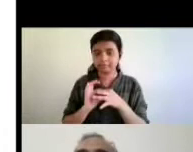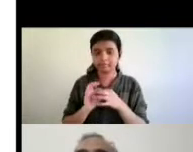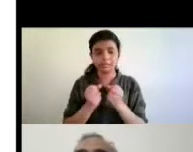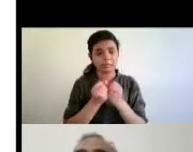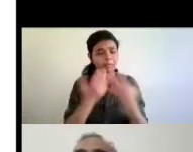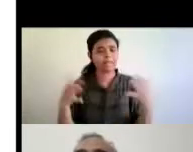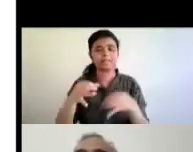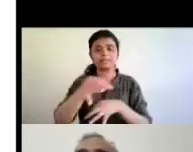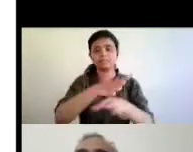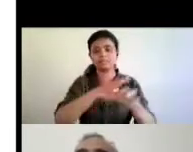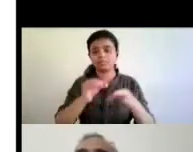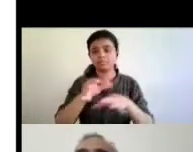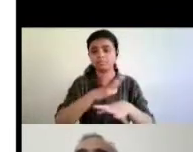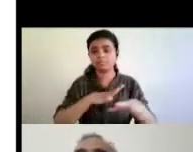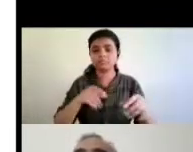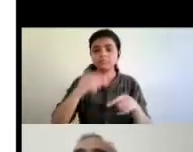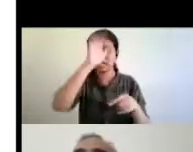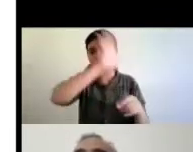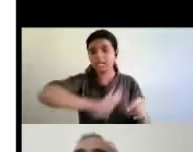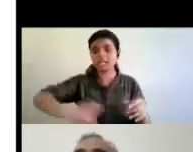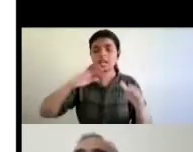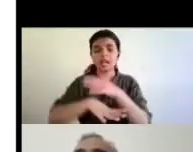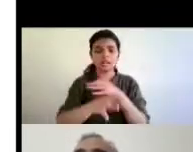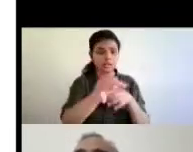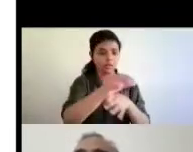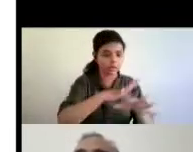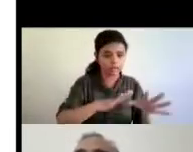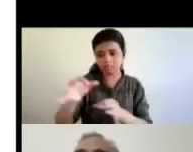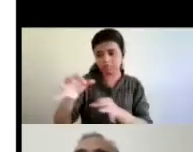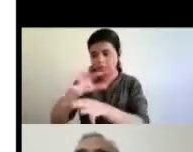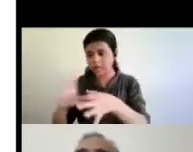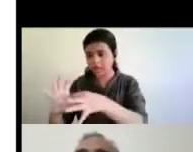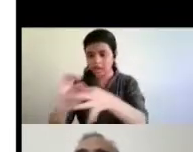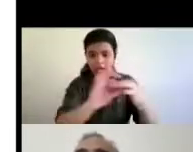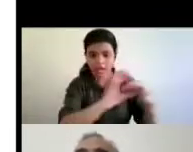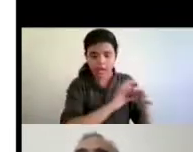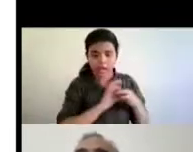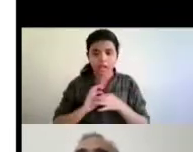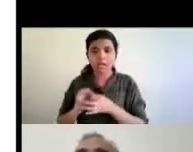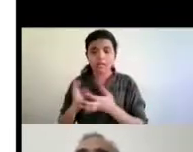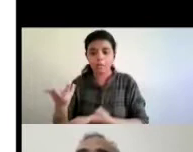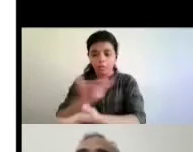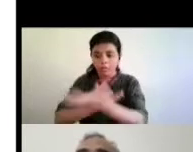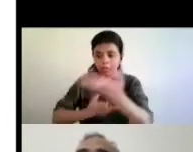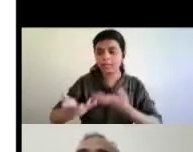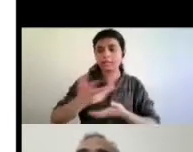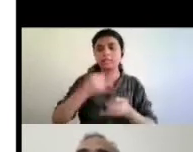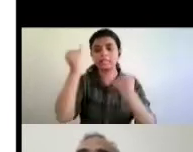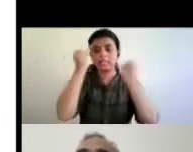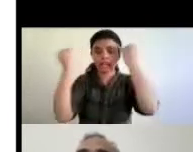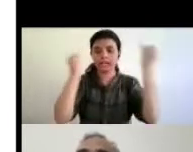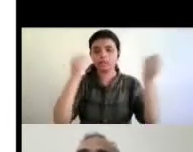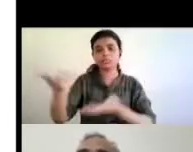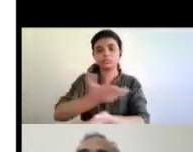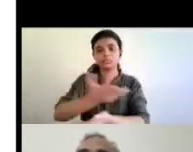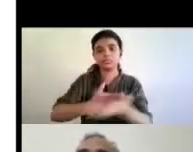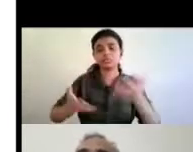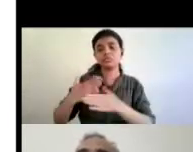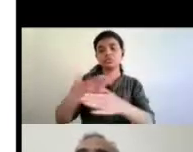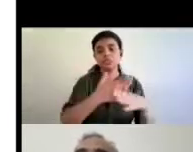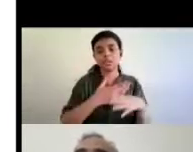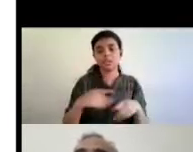entities from within india who need to come together to address each other's needs or or to meet each other each other